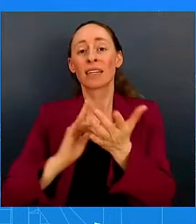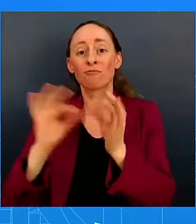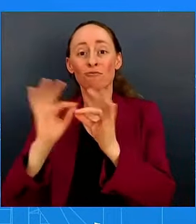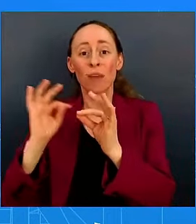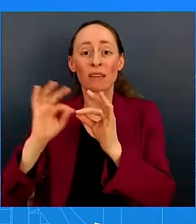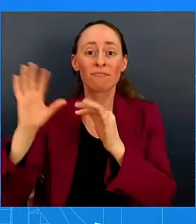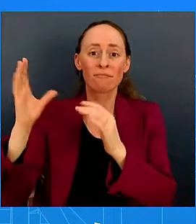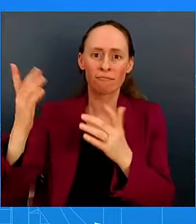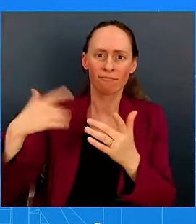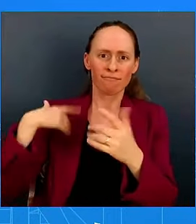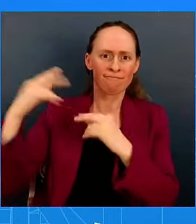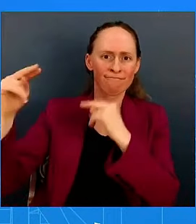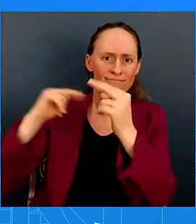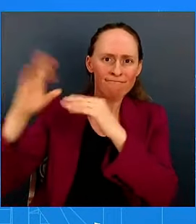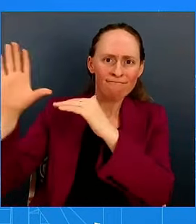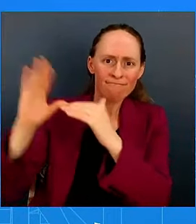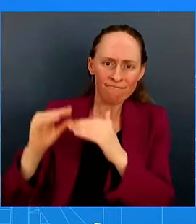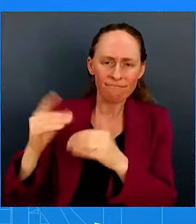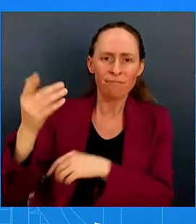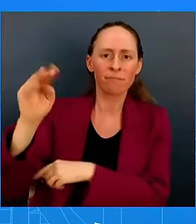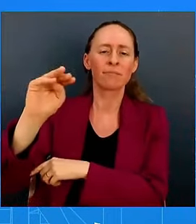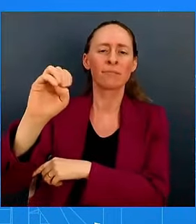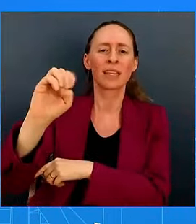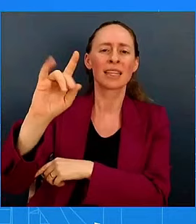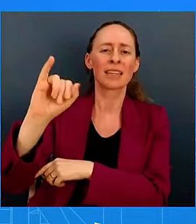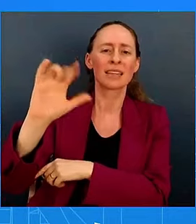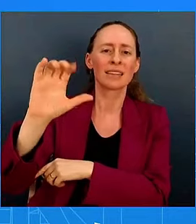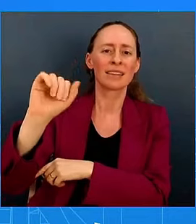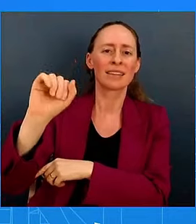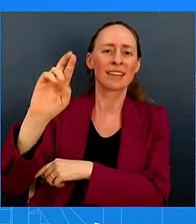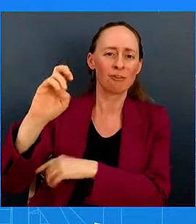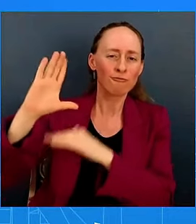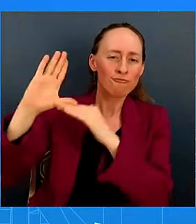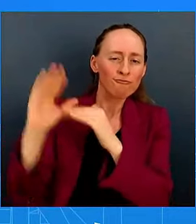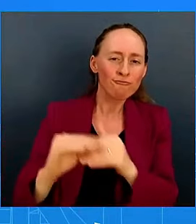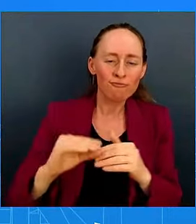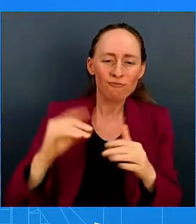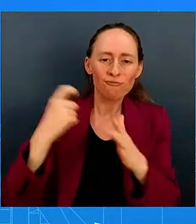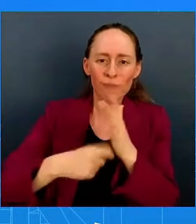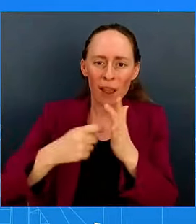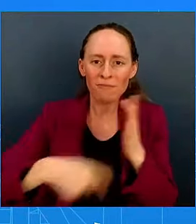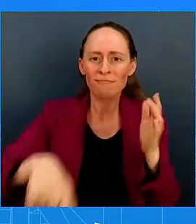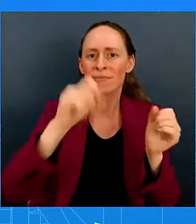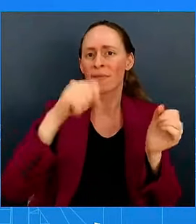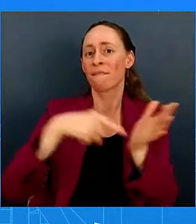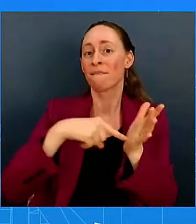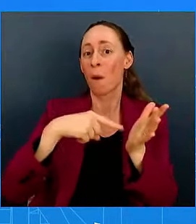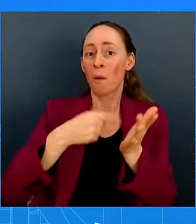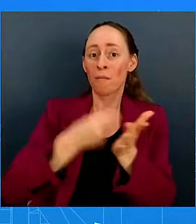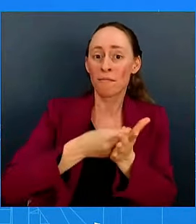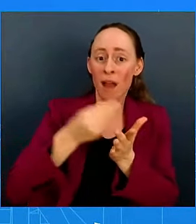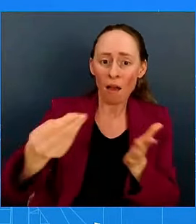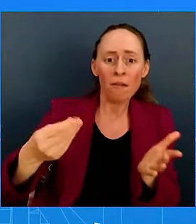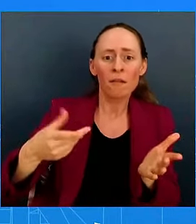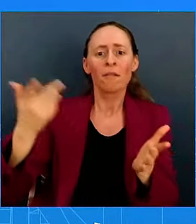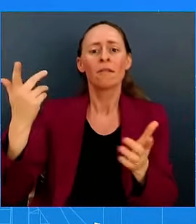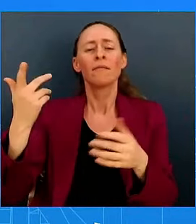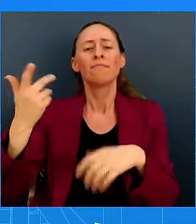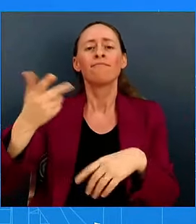quality health care coverage to Latino families, including to DACA recipients from the Affordable